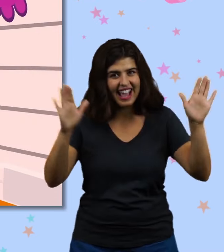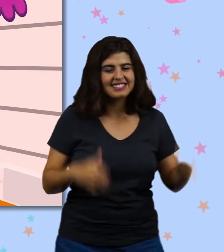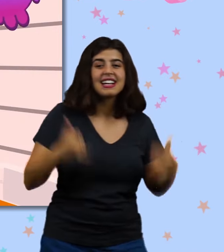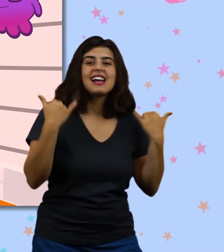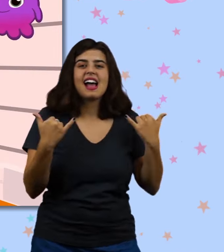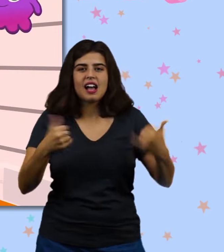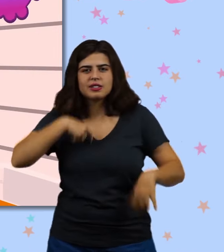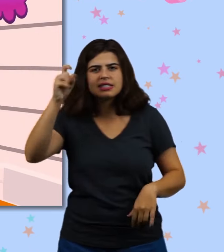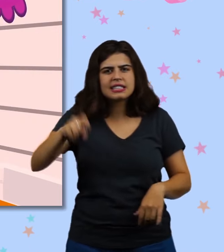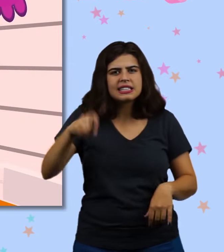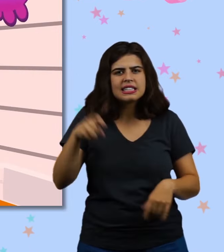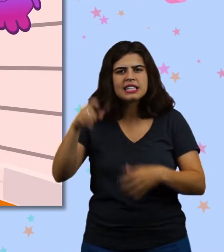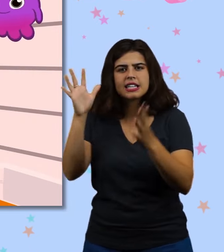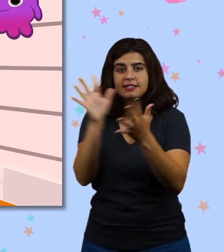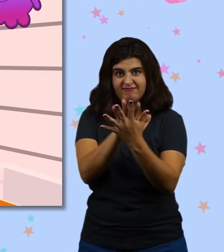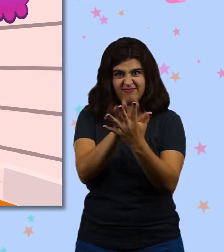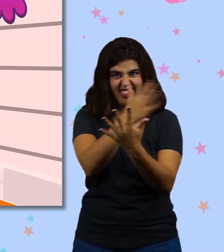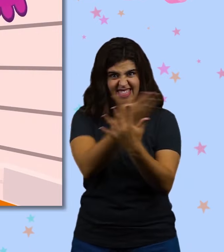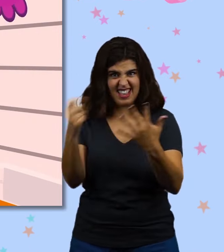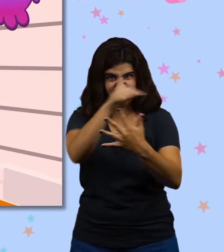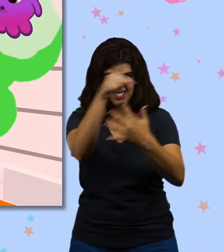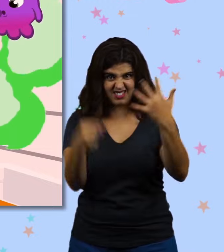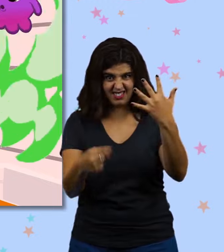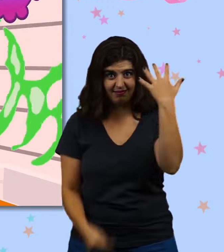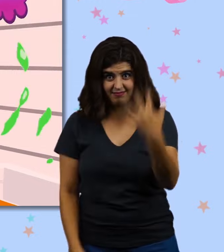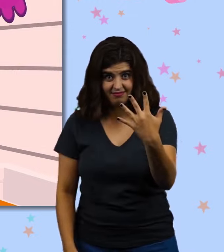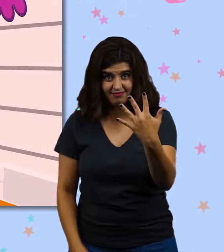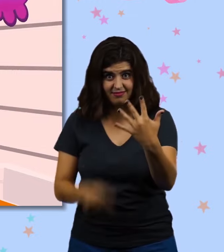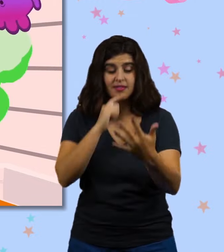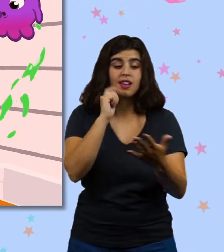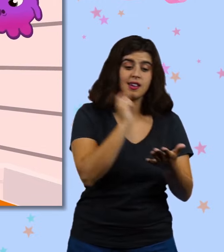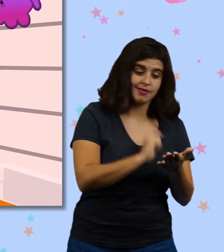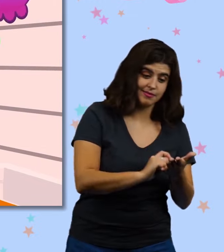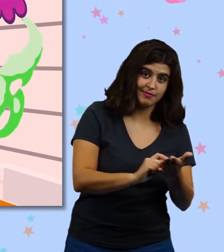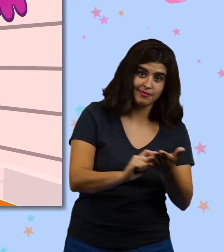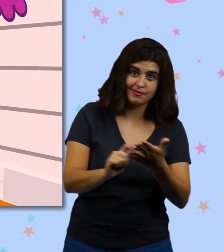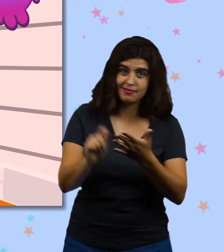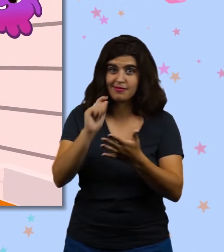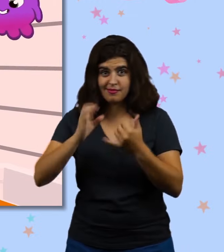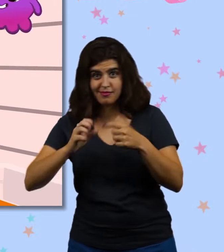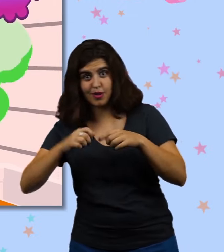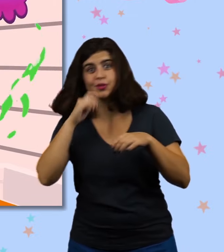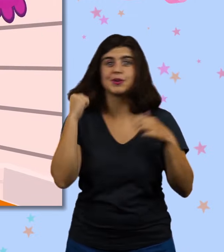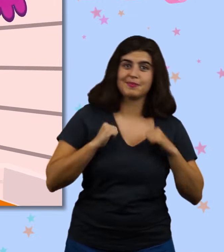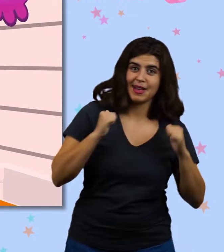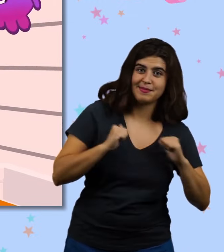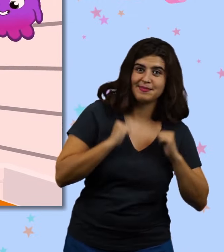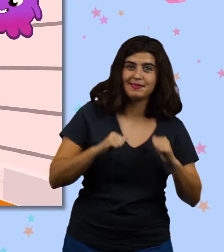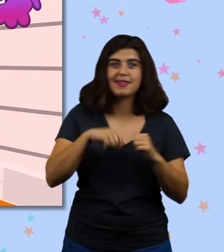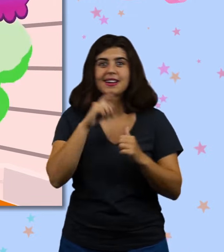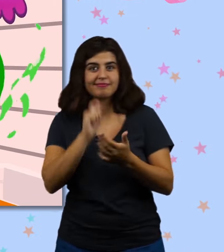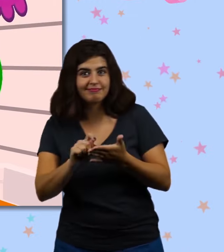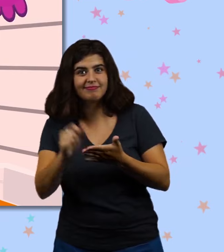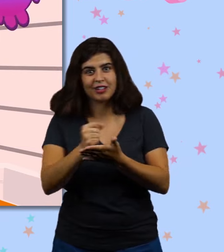In short, we'll need to find five things. A notebook, a pencil, an eraser, a pencil sharpener,